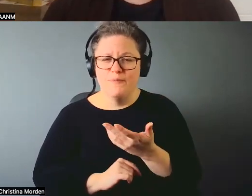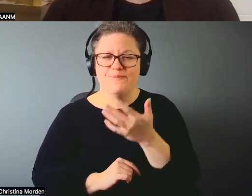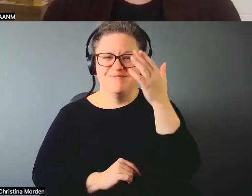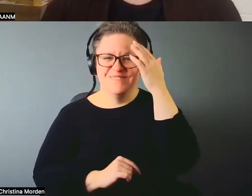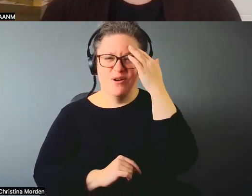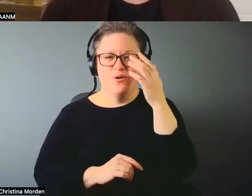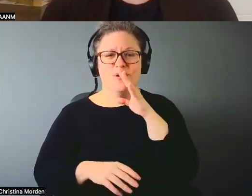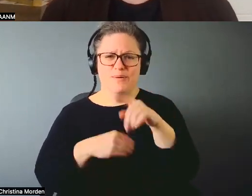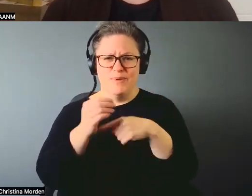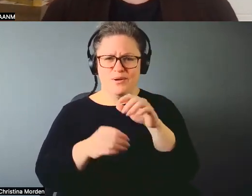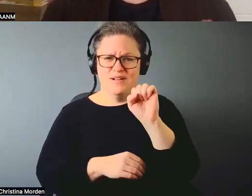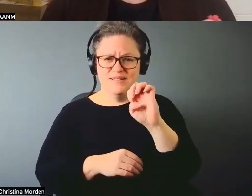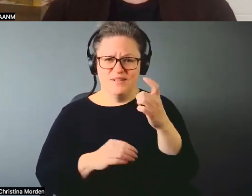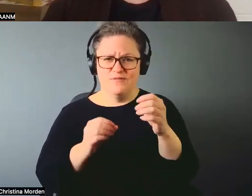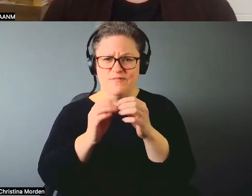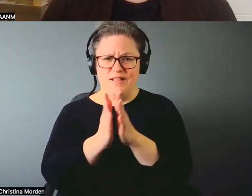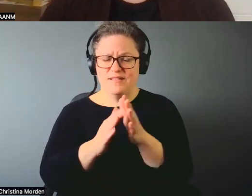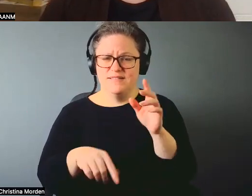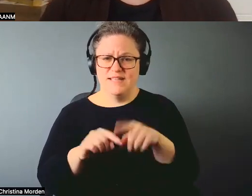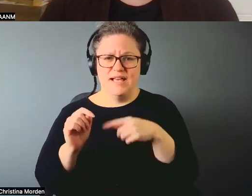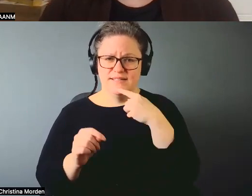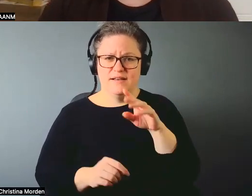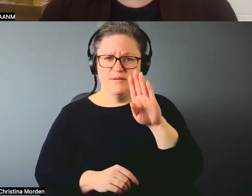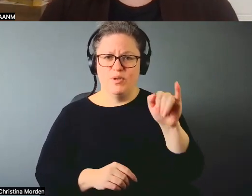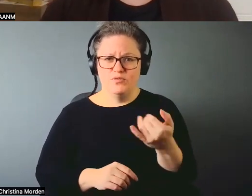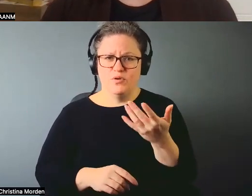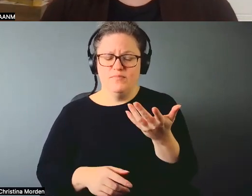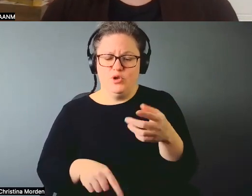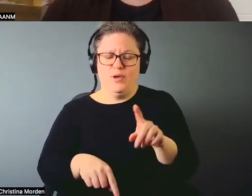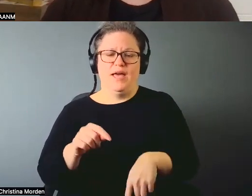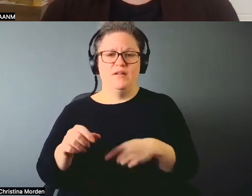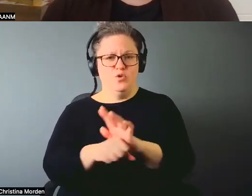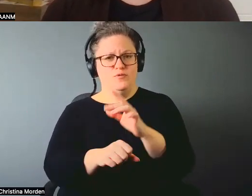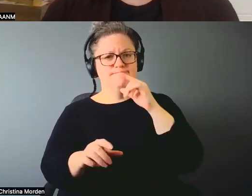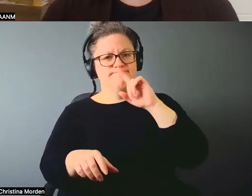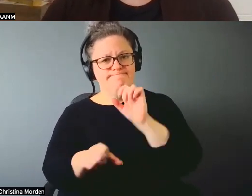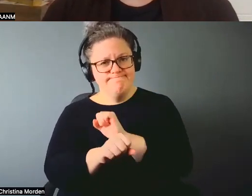you talk about sexual violence and you can't say really what it is that's going on.